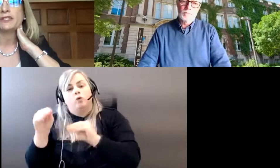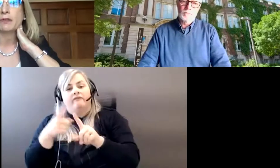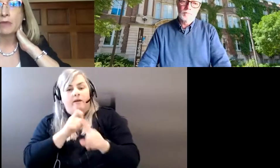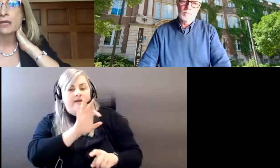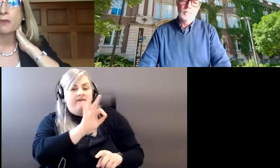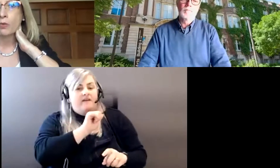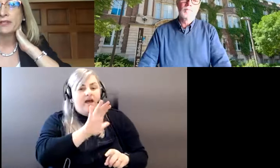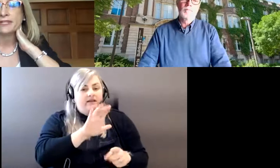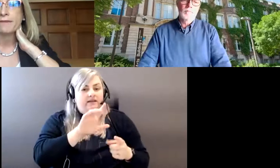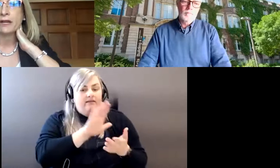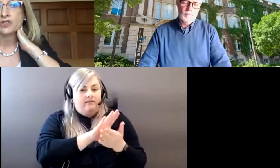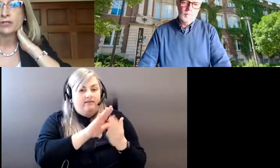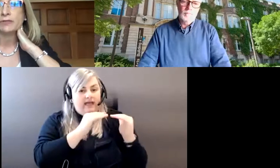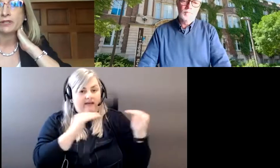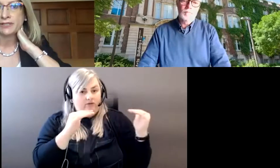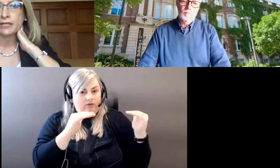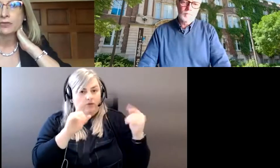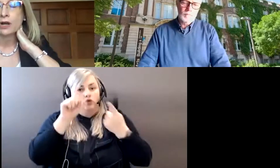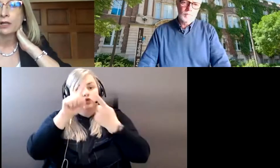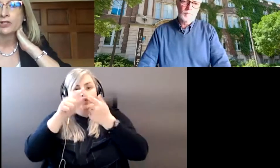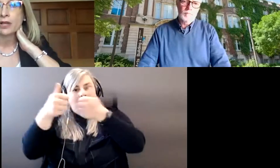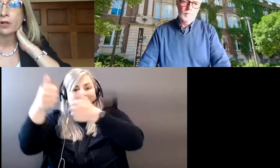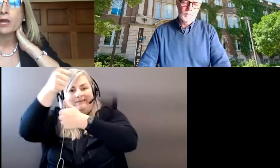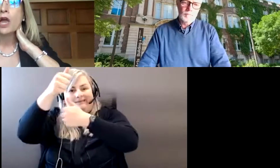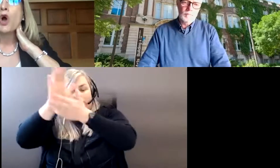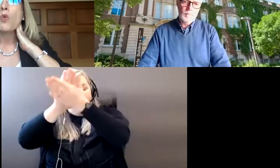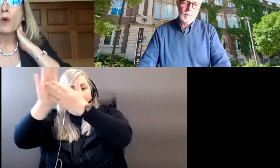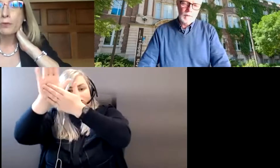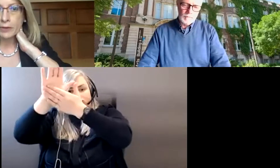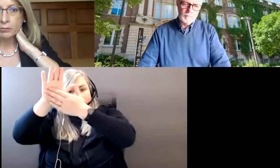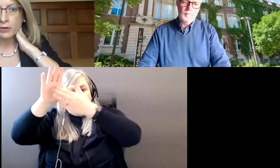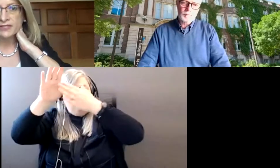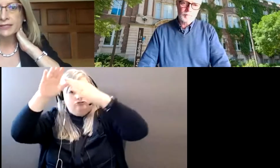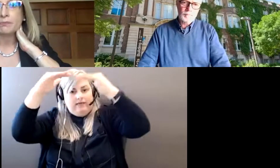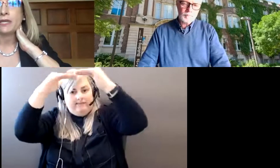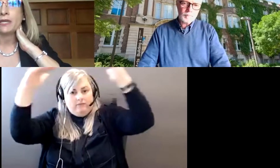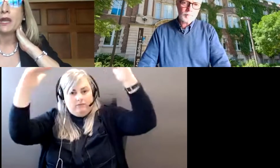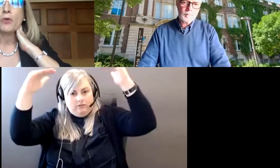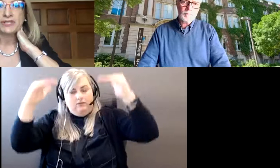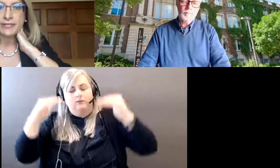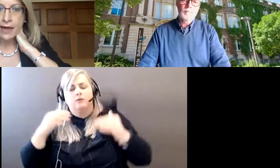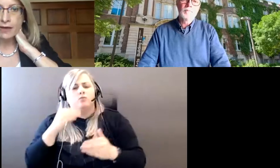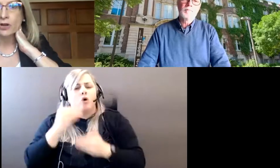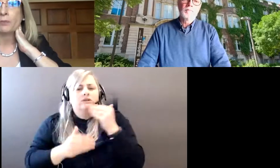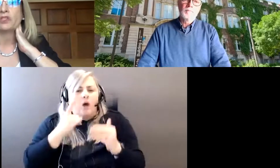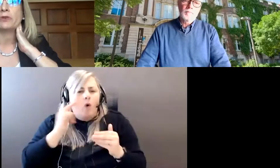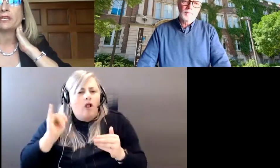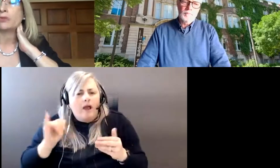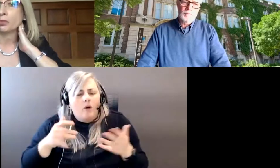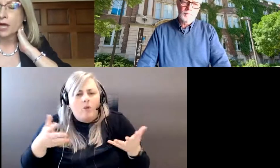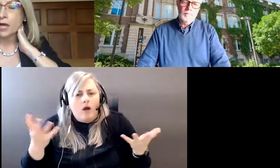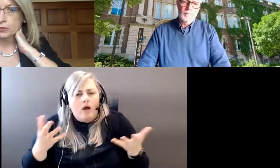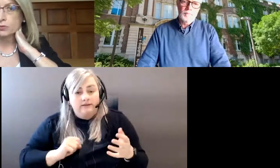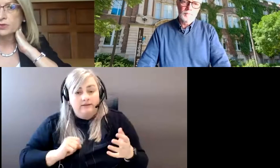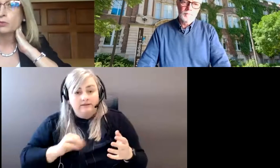decisions are made about what staff functions will sit at the college level? What will the process be? Will staff have an opportunity